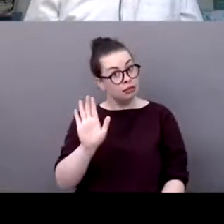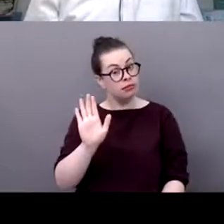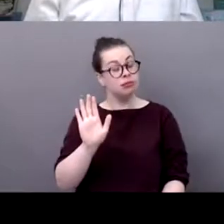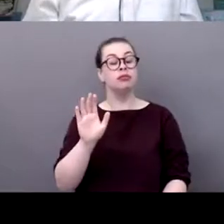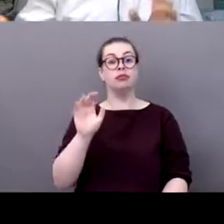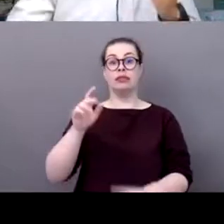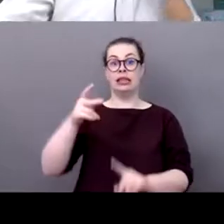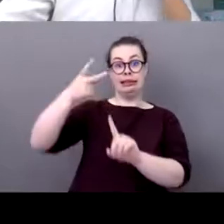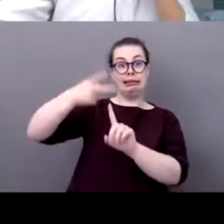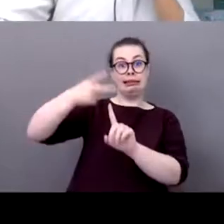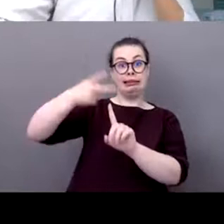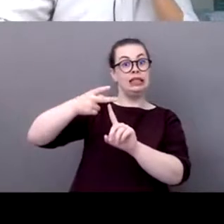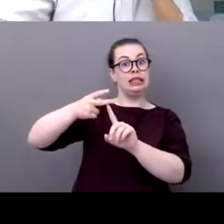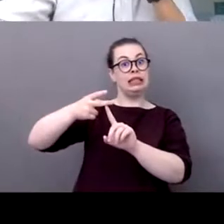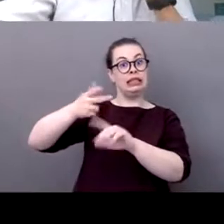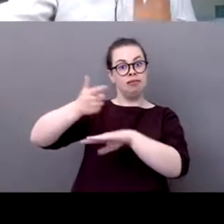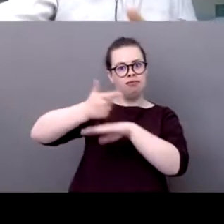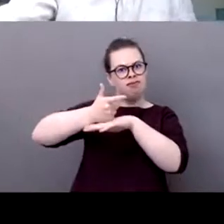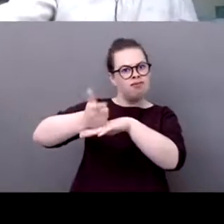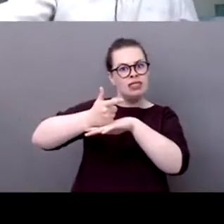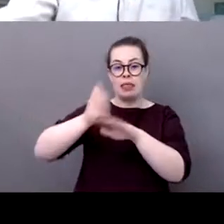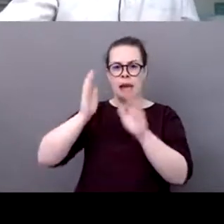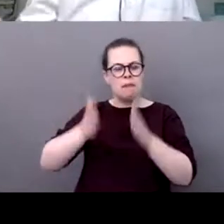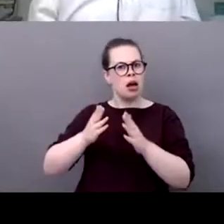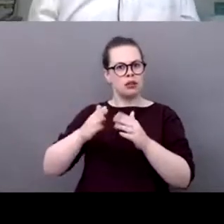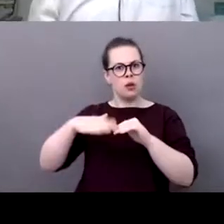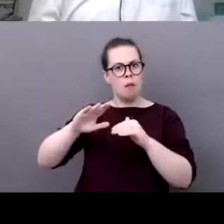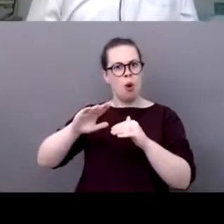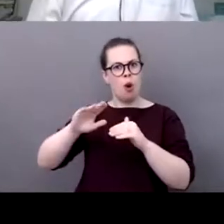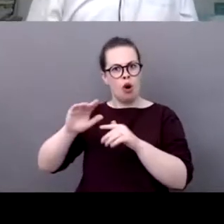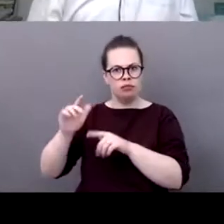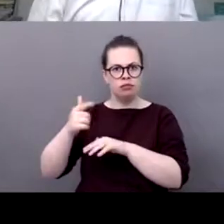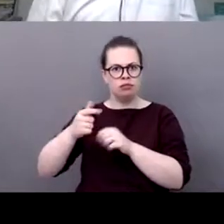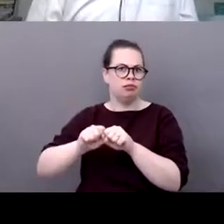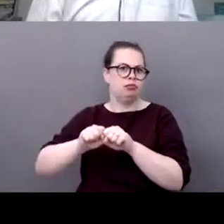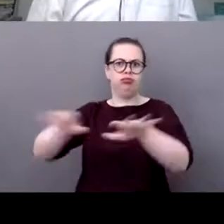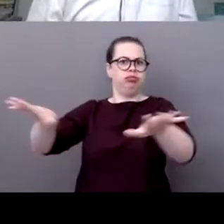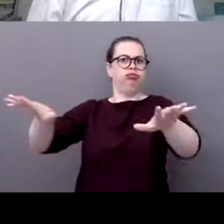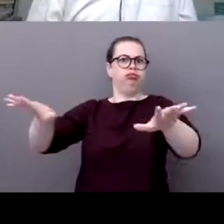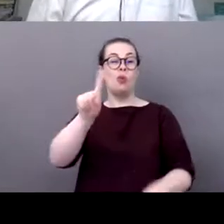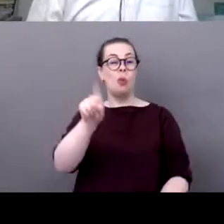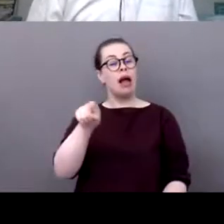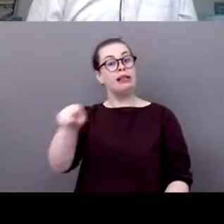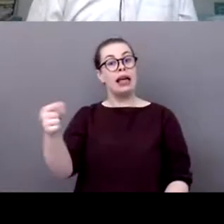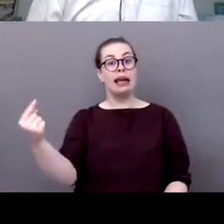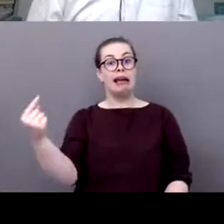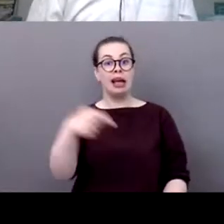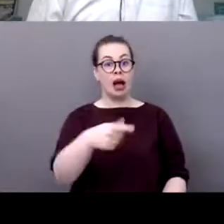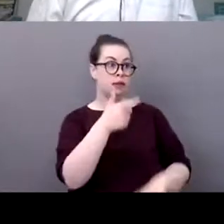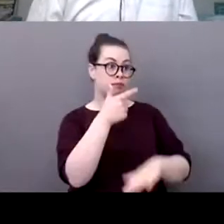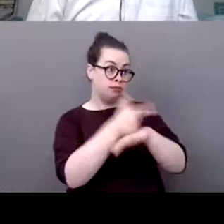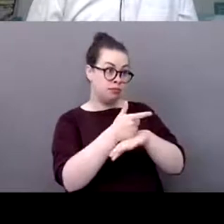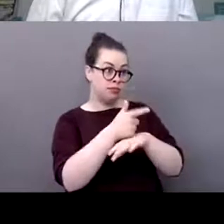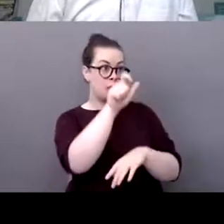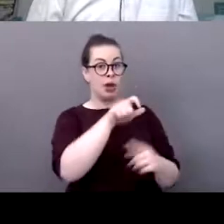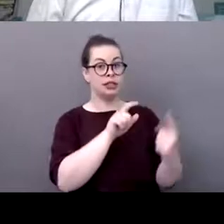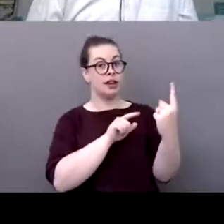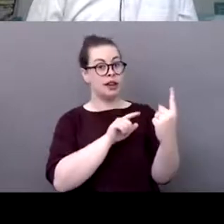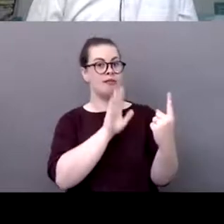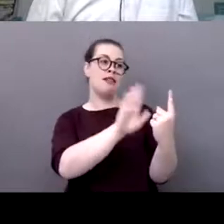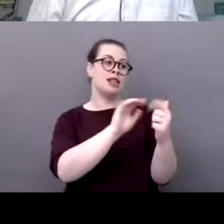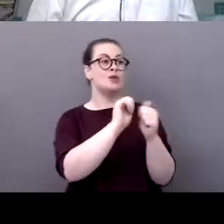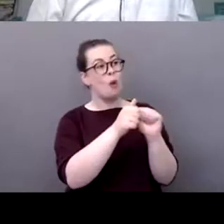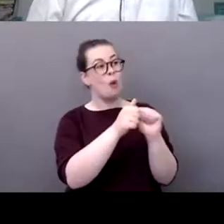there talking commenting about the event and then they could spend you know 10 minutes saying something about the the